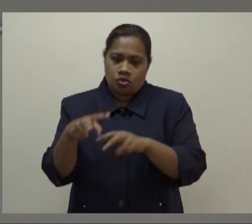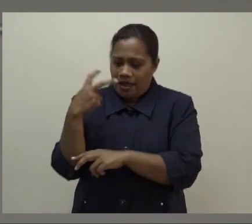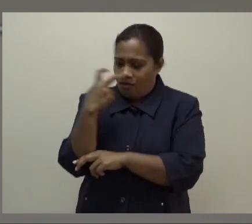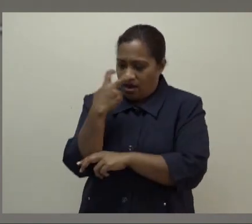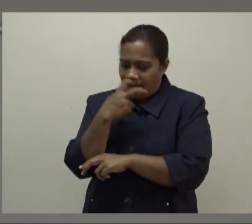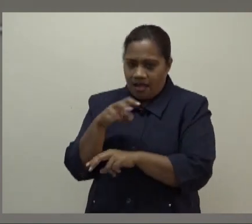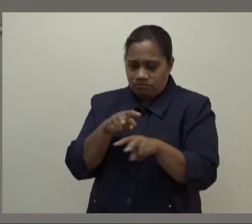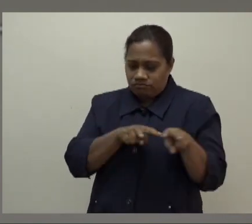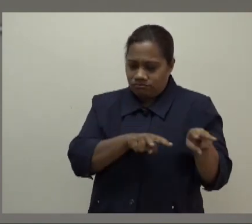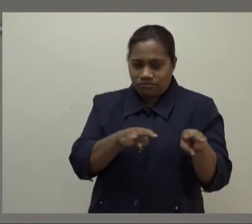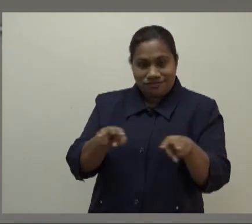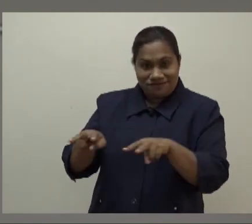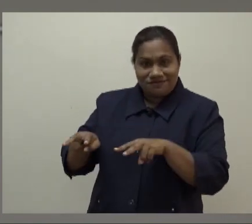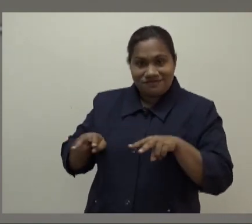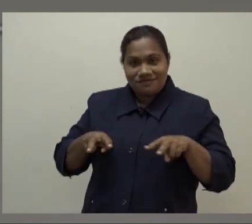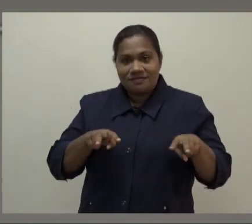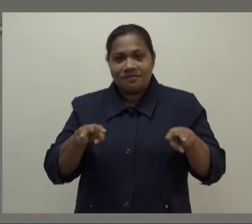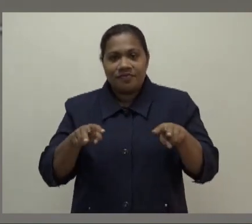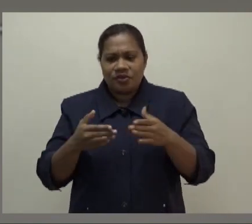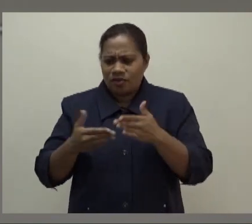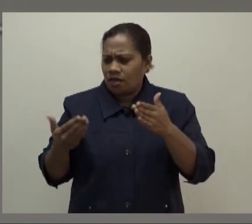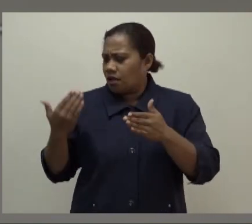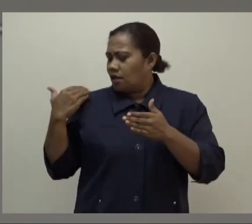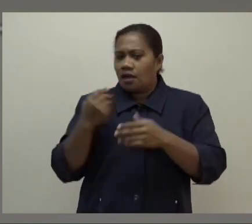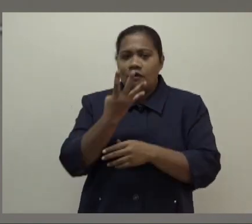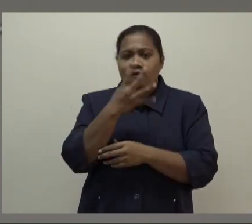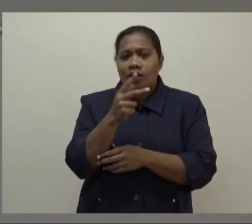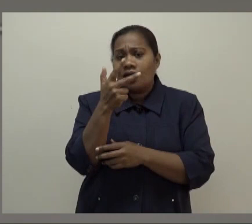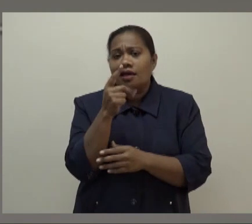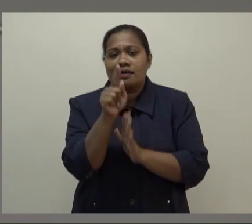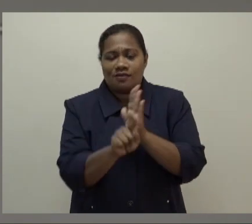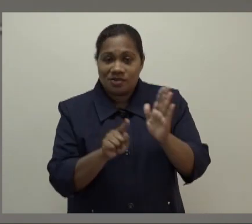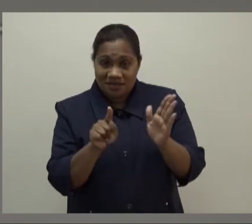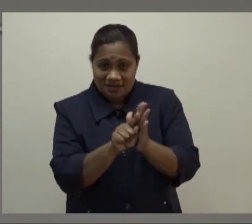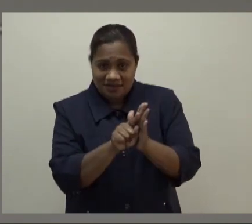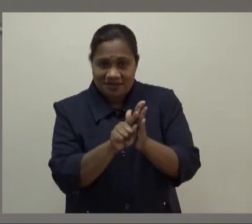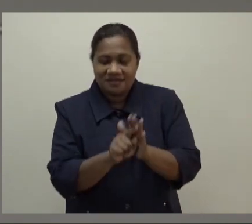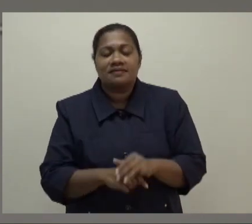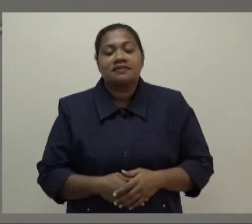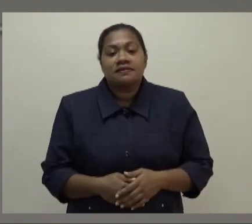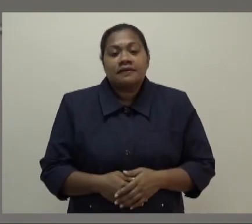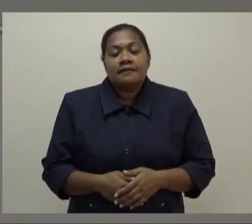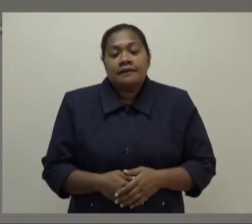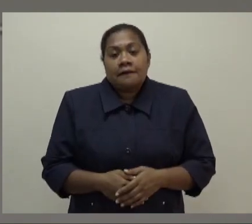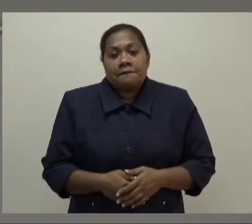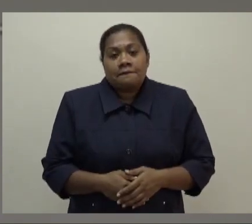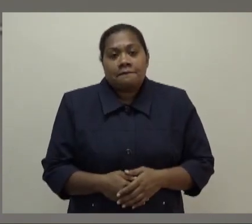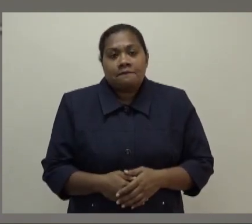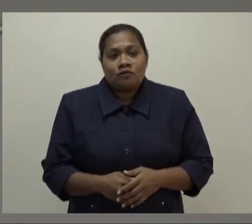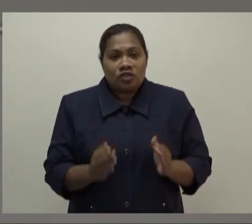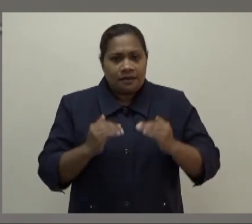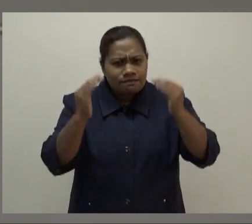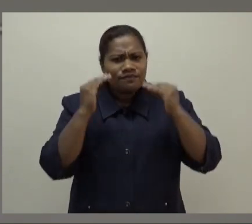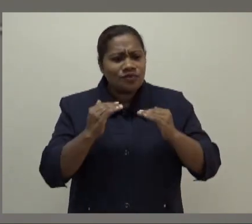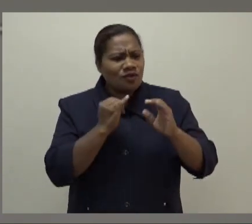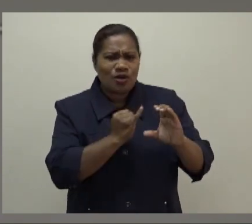breaking the law during the last 48 hours. In regards to crime stats, for the